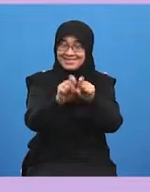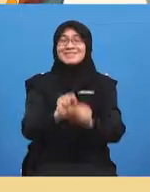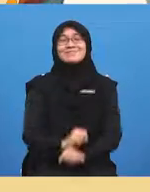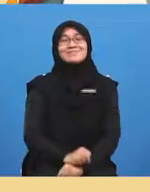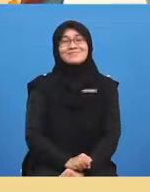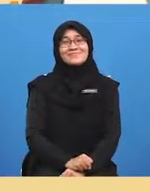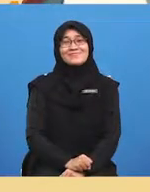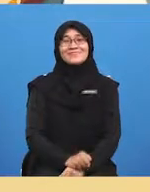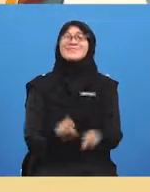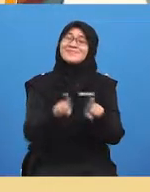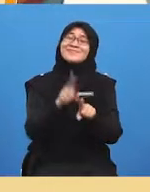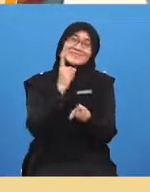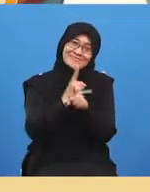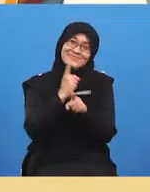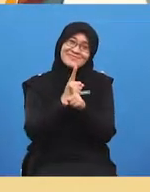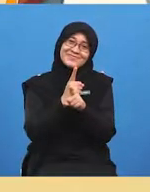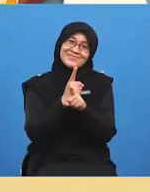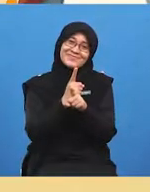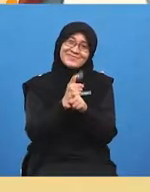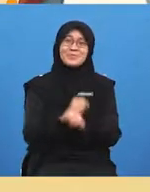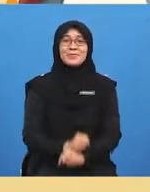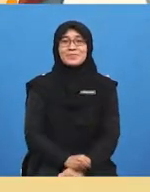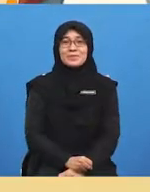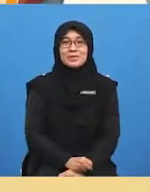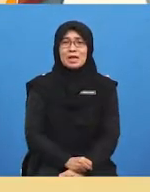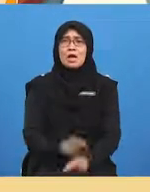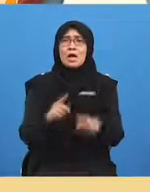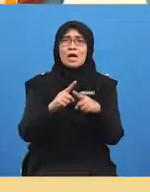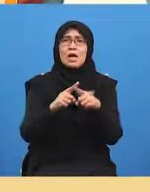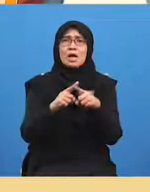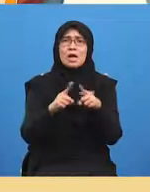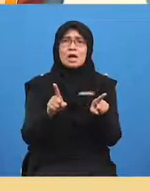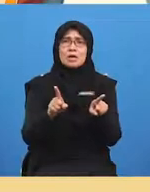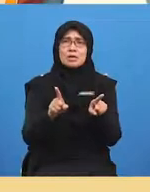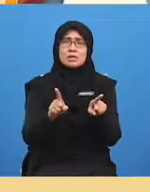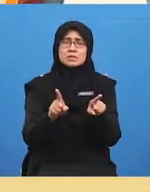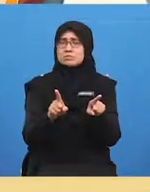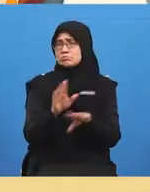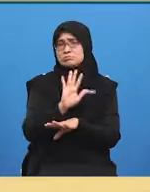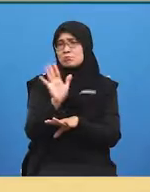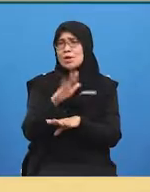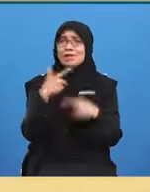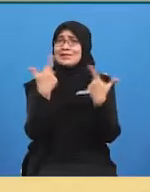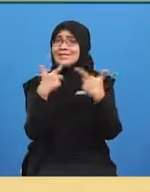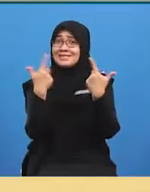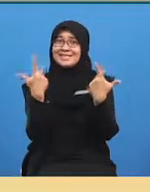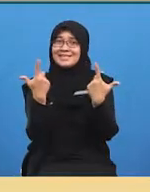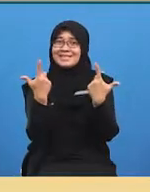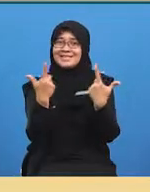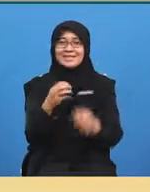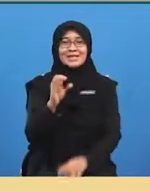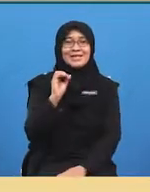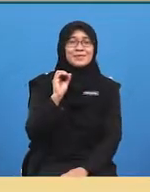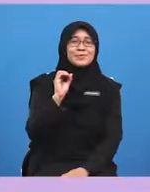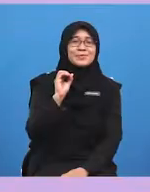matching matching yes yolo but that is not the point smelly